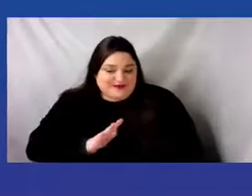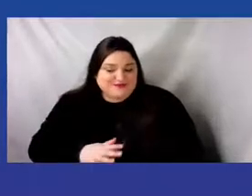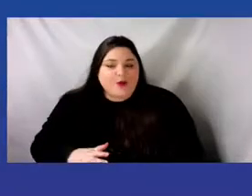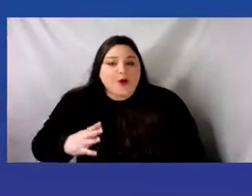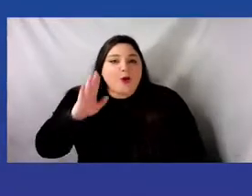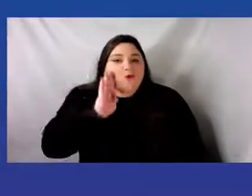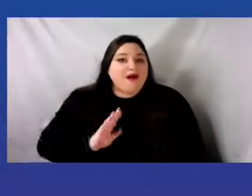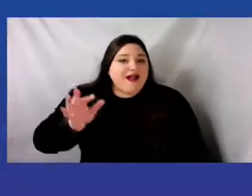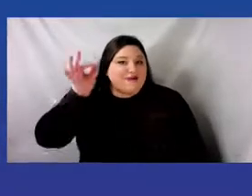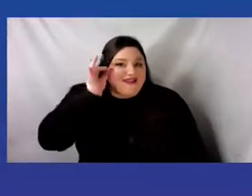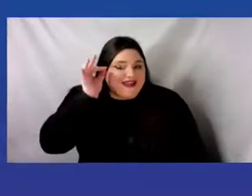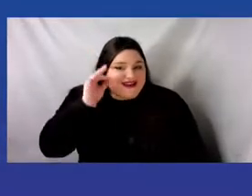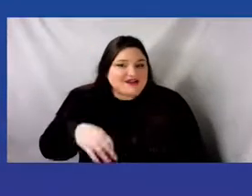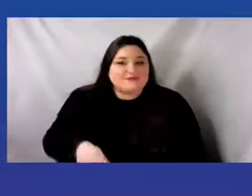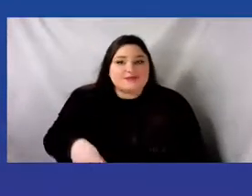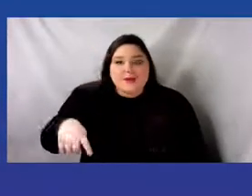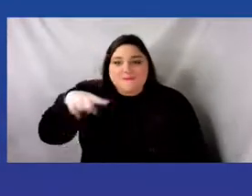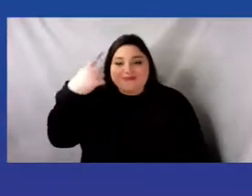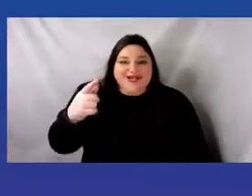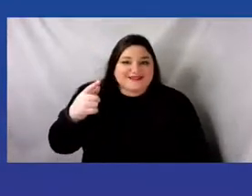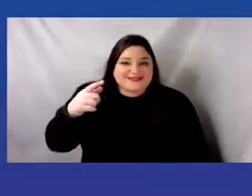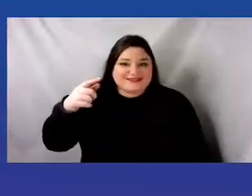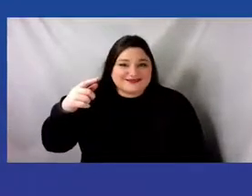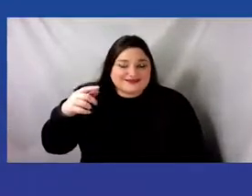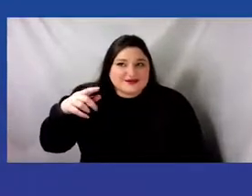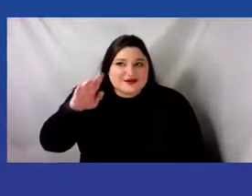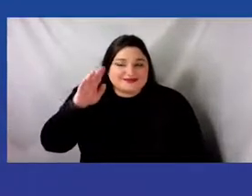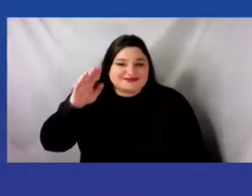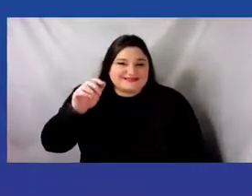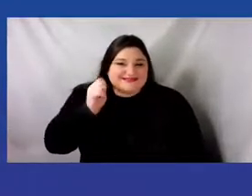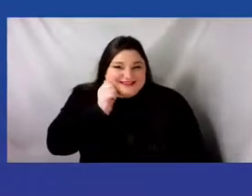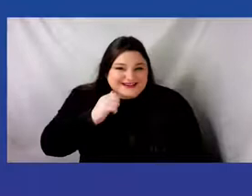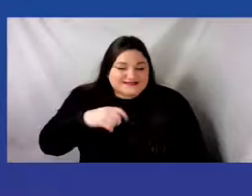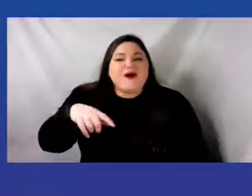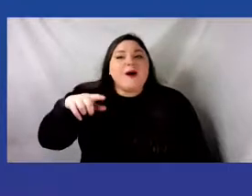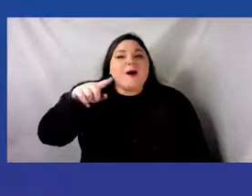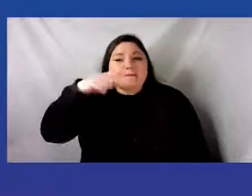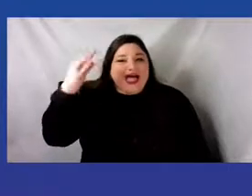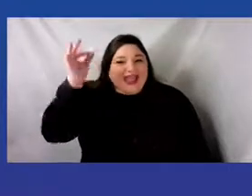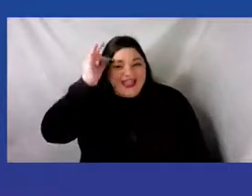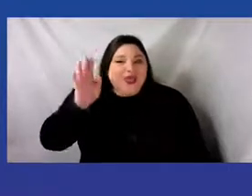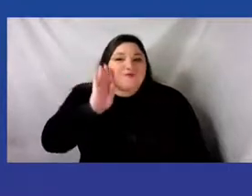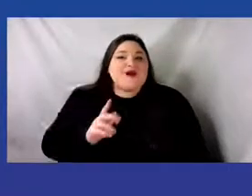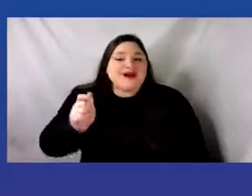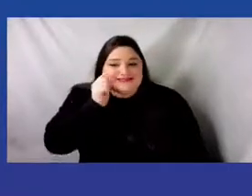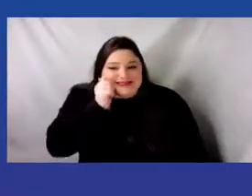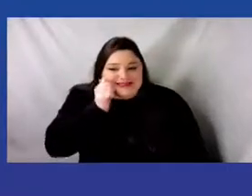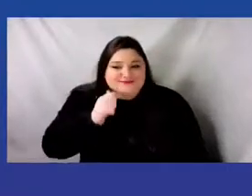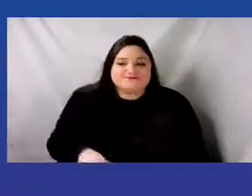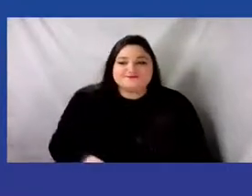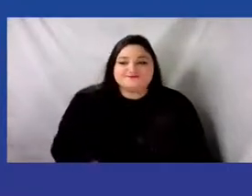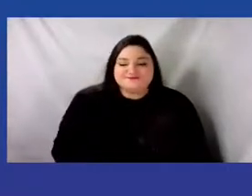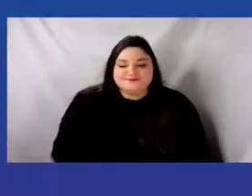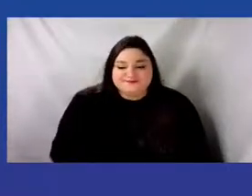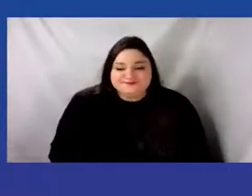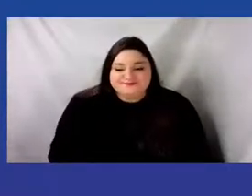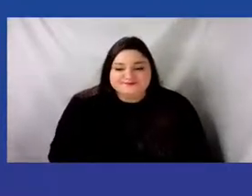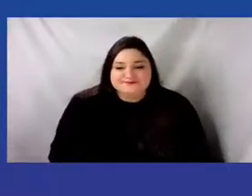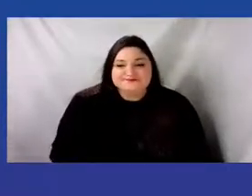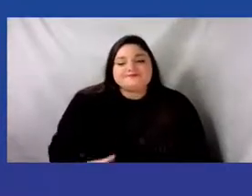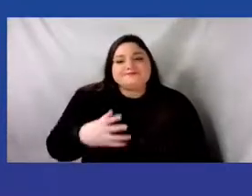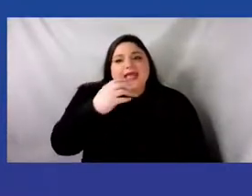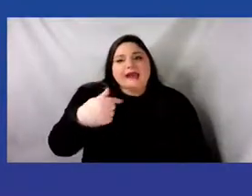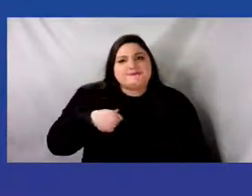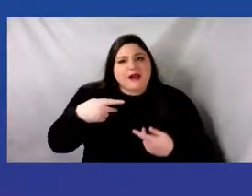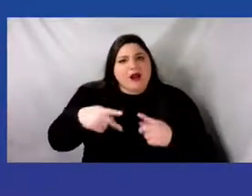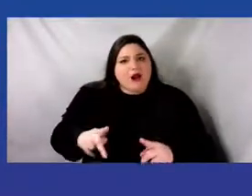and I'm in my apartment. It's been an honor to serve on the committee these past two years, to brainstorm with